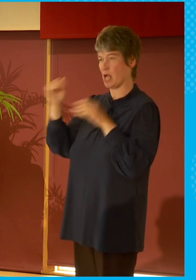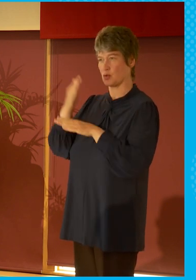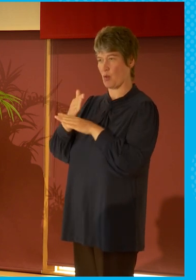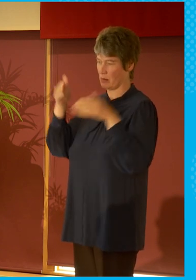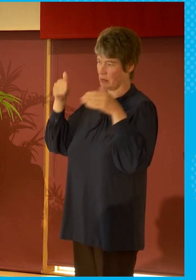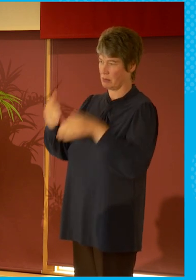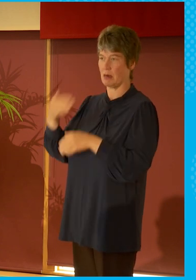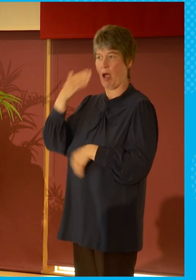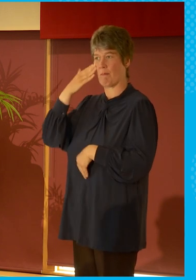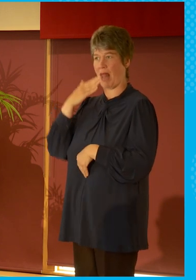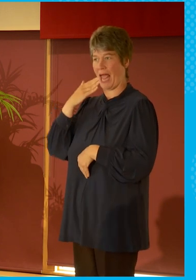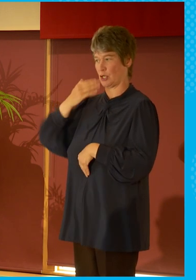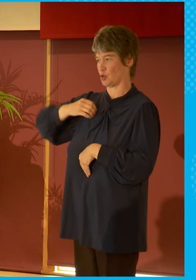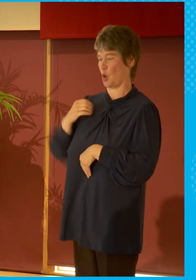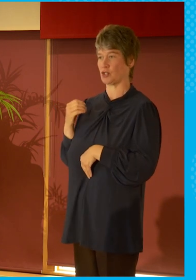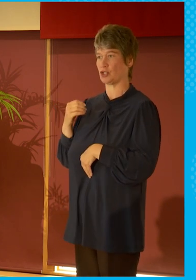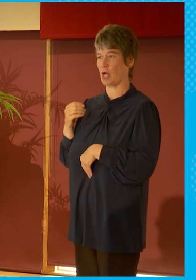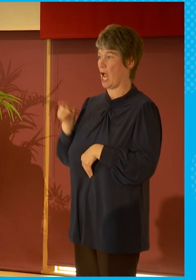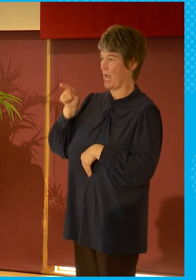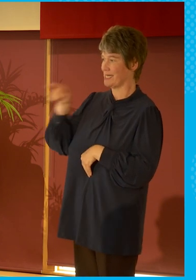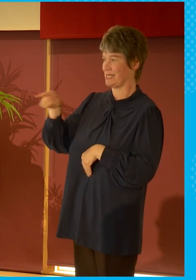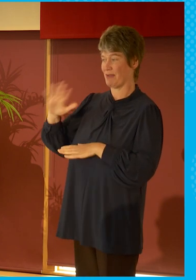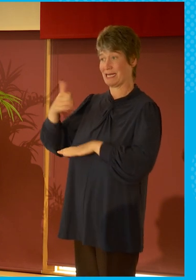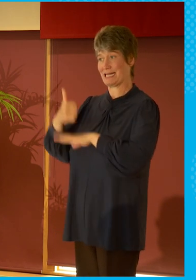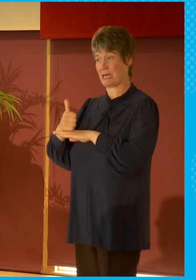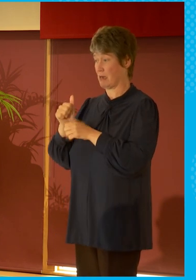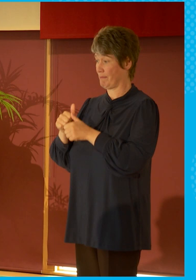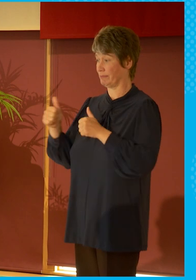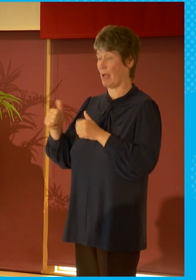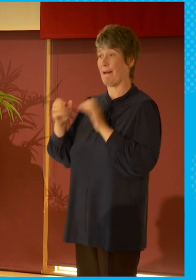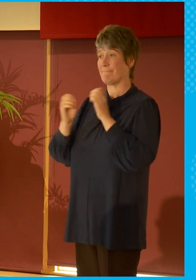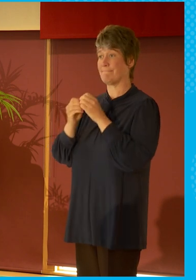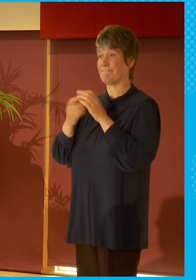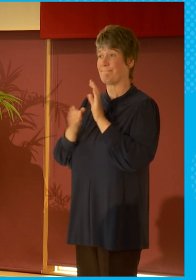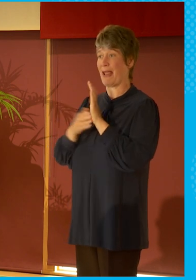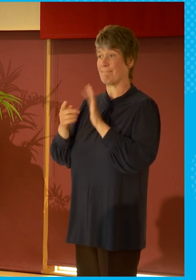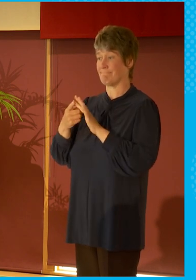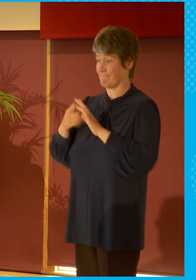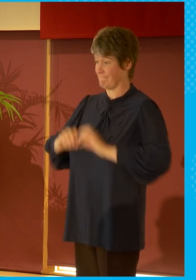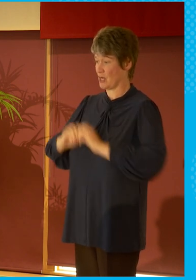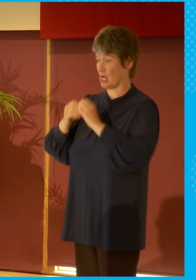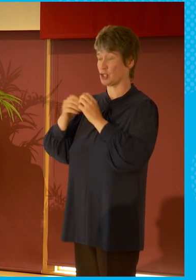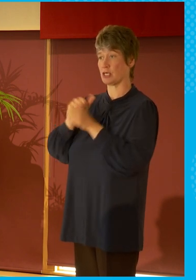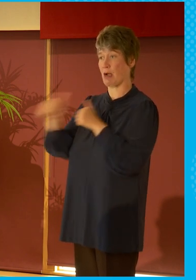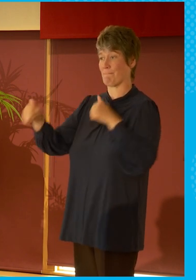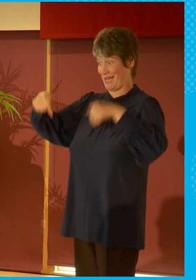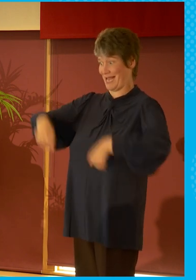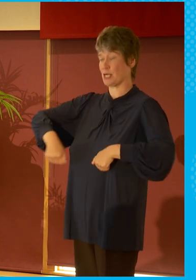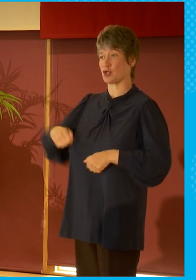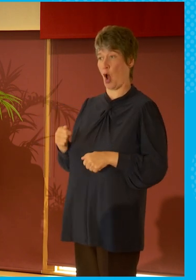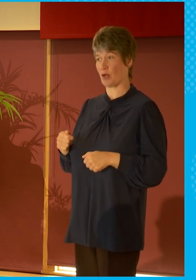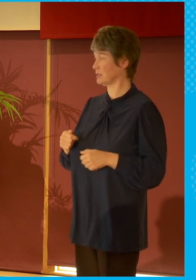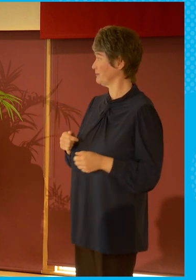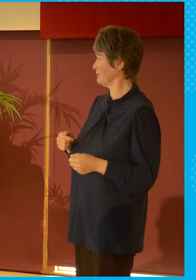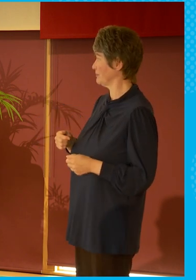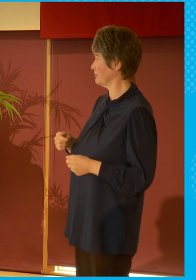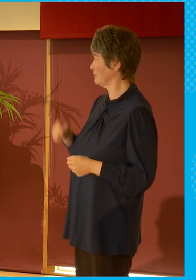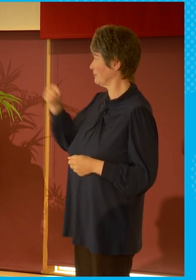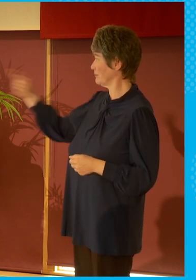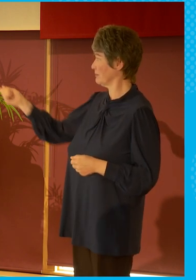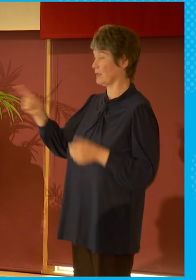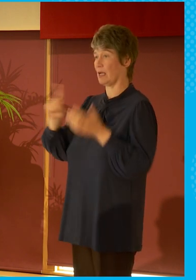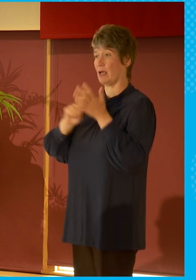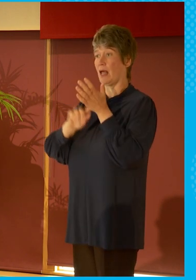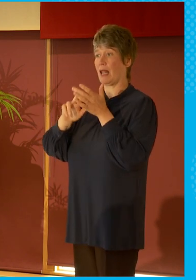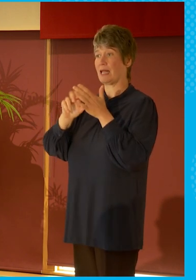Create Anything which is the first BAME production company in Scotland and we have Linda Grounds-Douglas